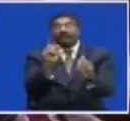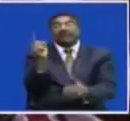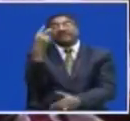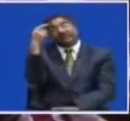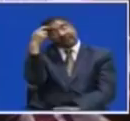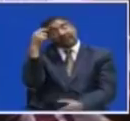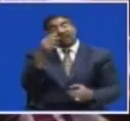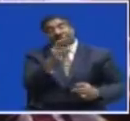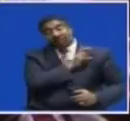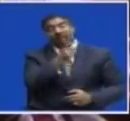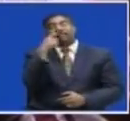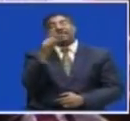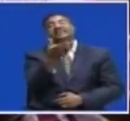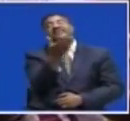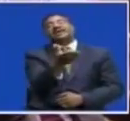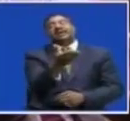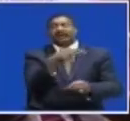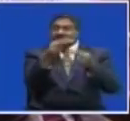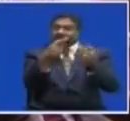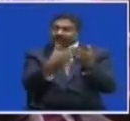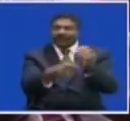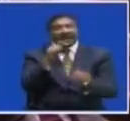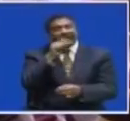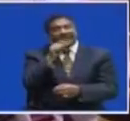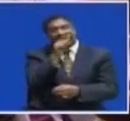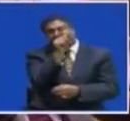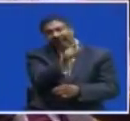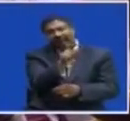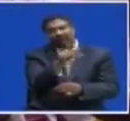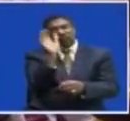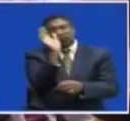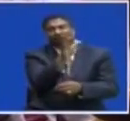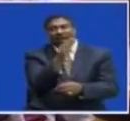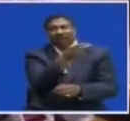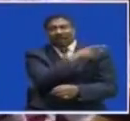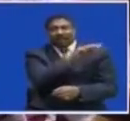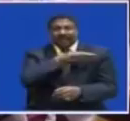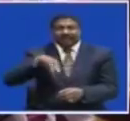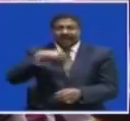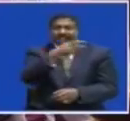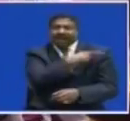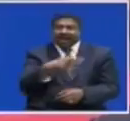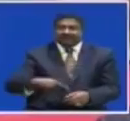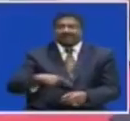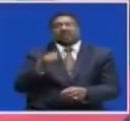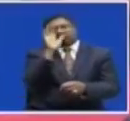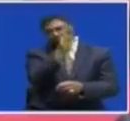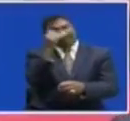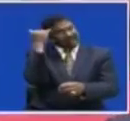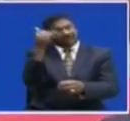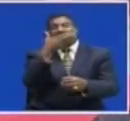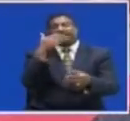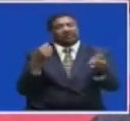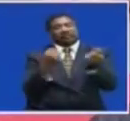efforts we are witnessing today by the Honourable Member of Parliament deserve to be supported Buwana